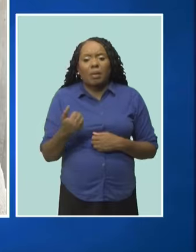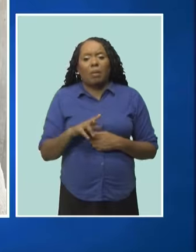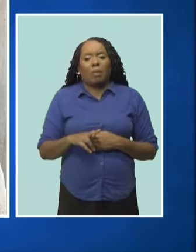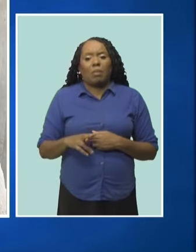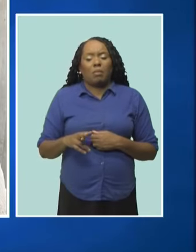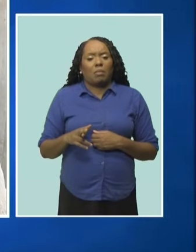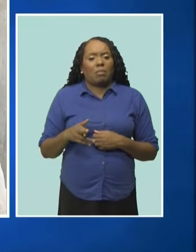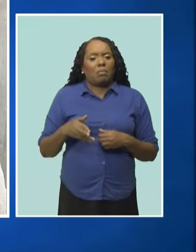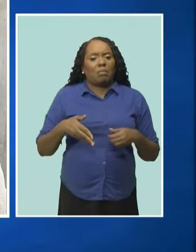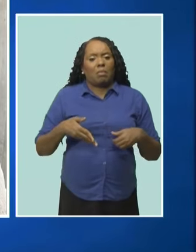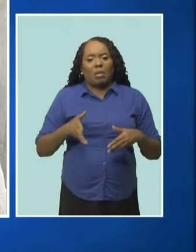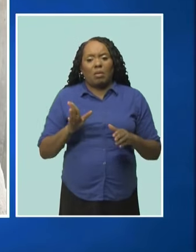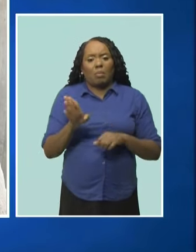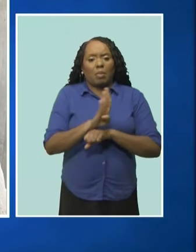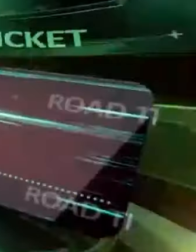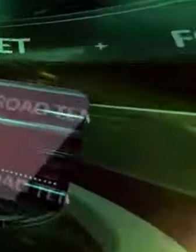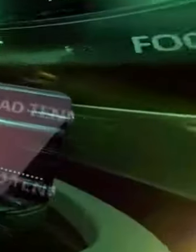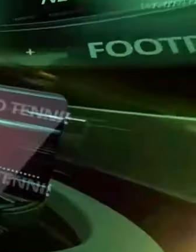and downtime.